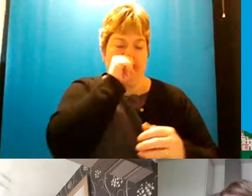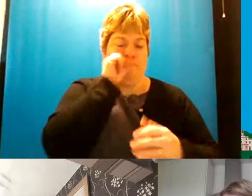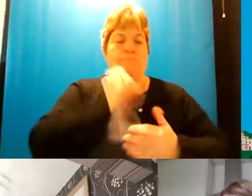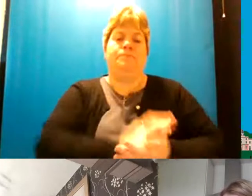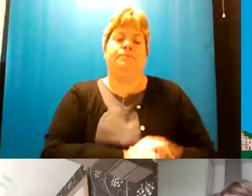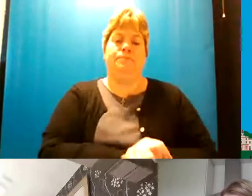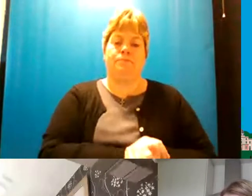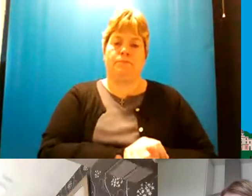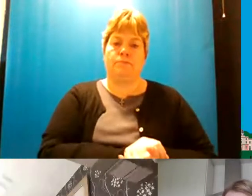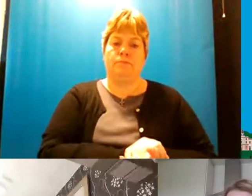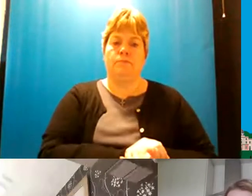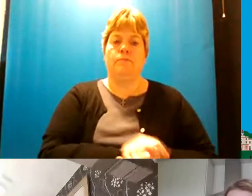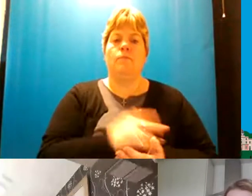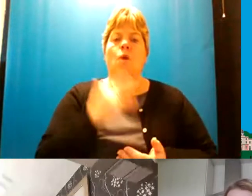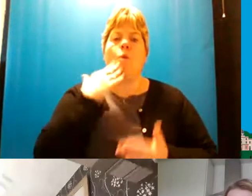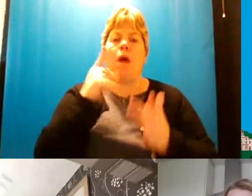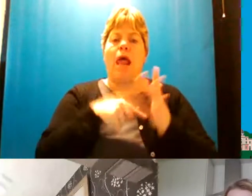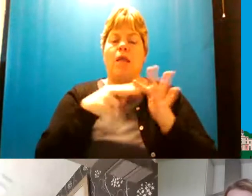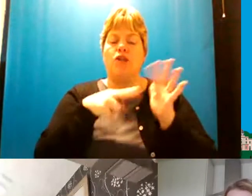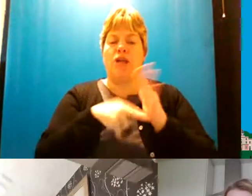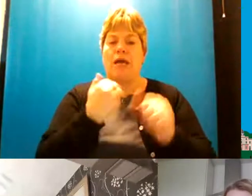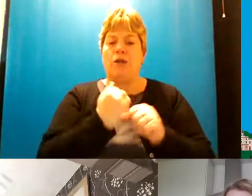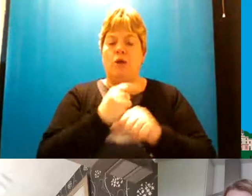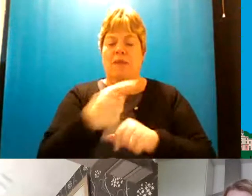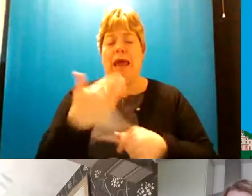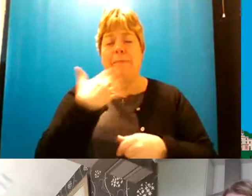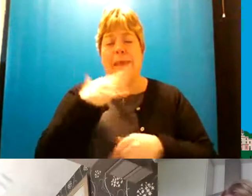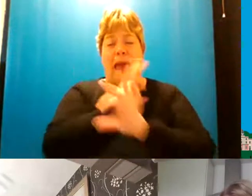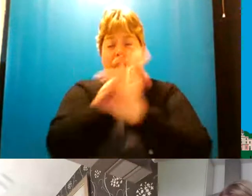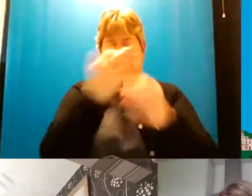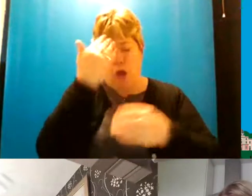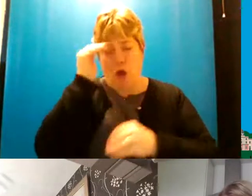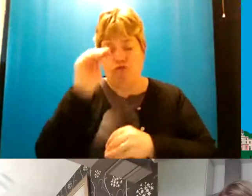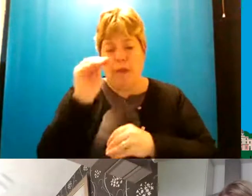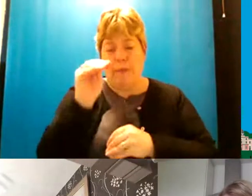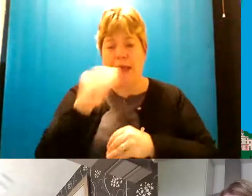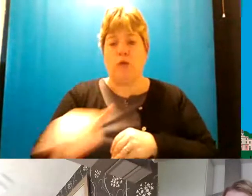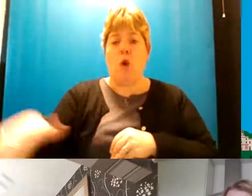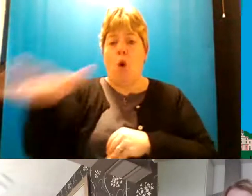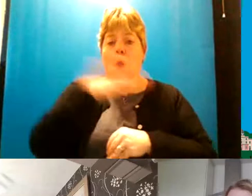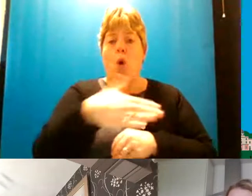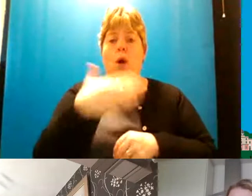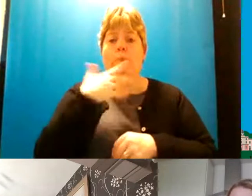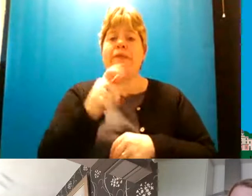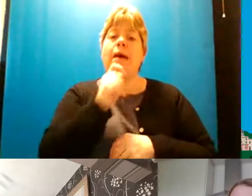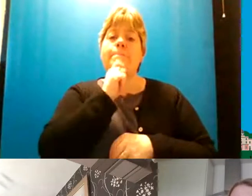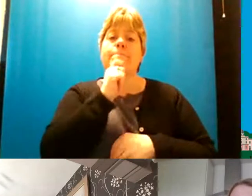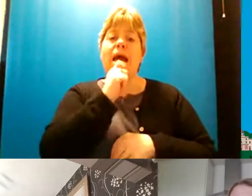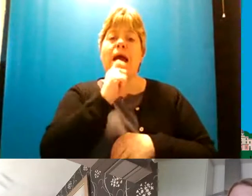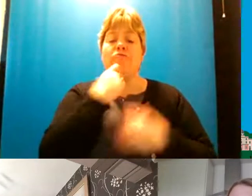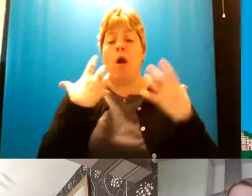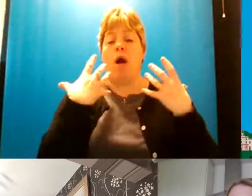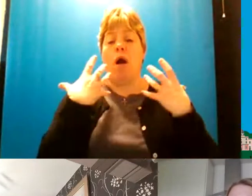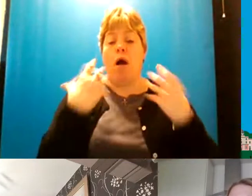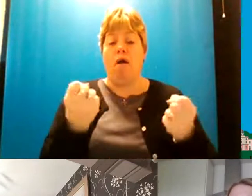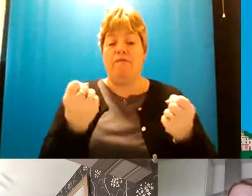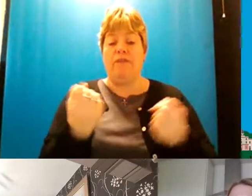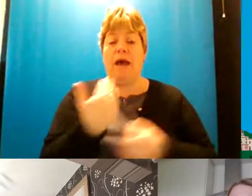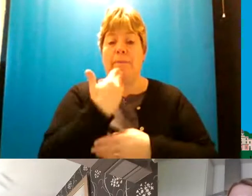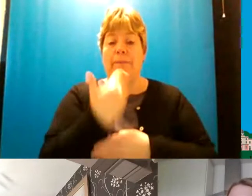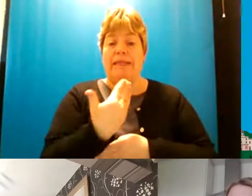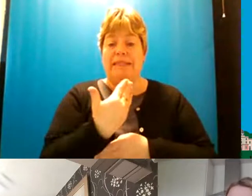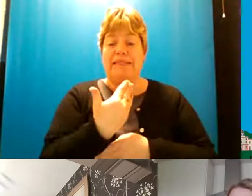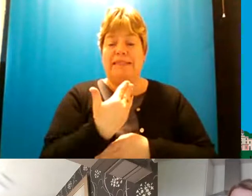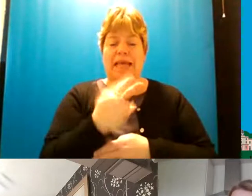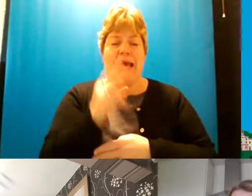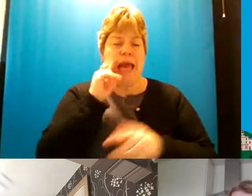just while jen's doing that could i do a reminder please just for people to have their microphones off it it